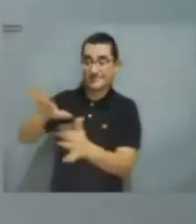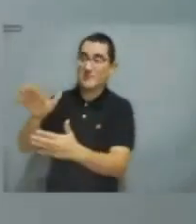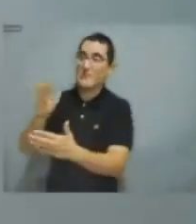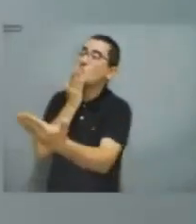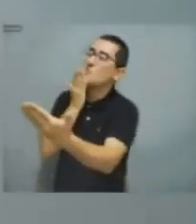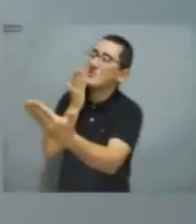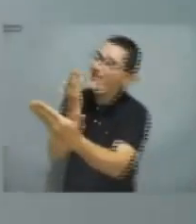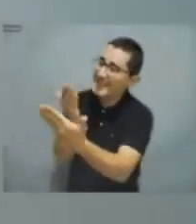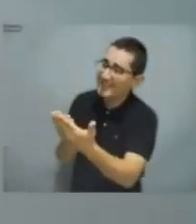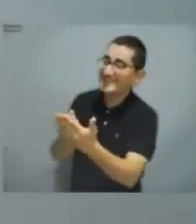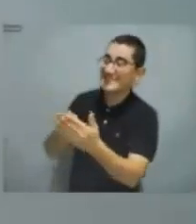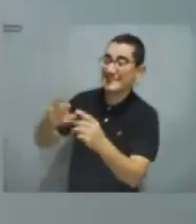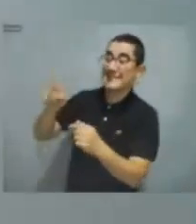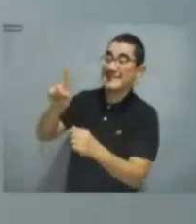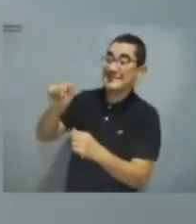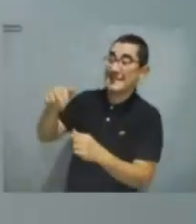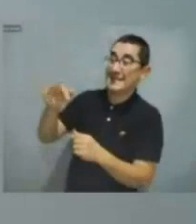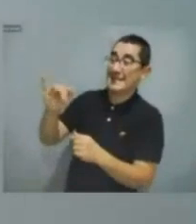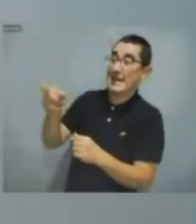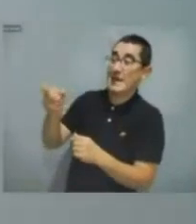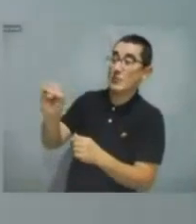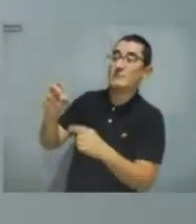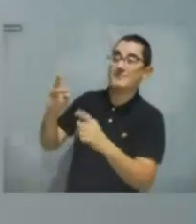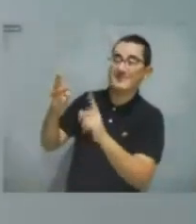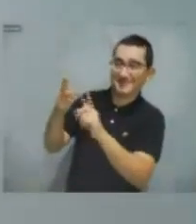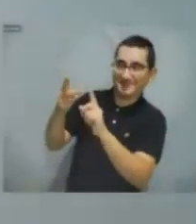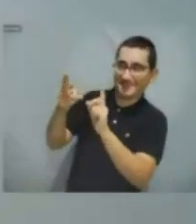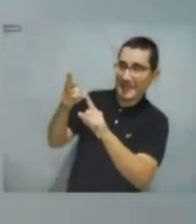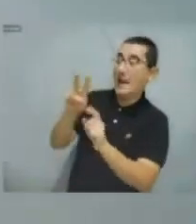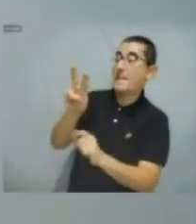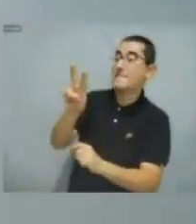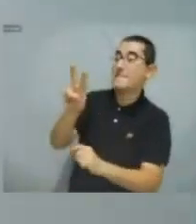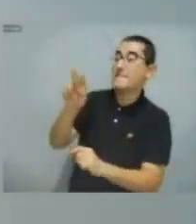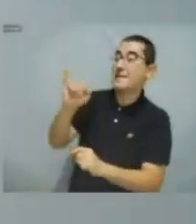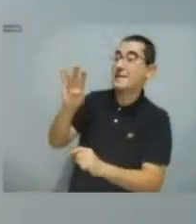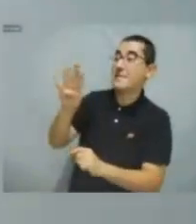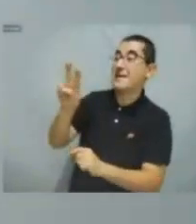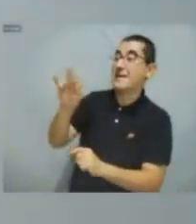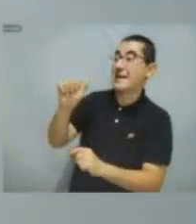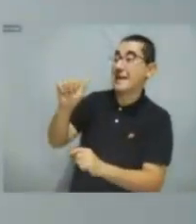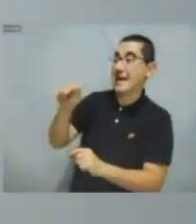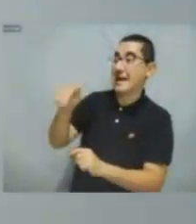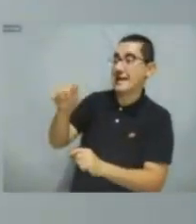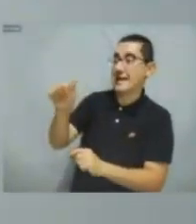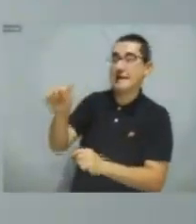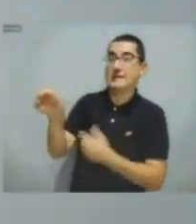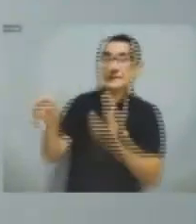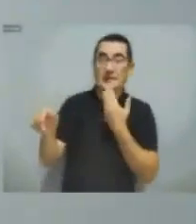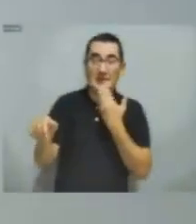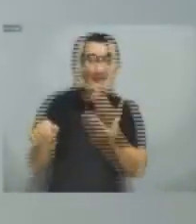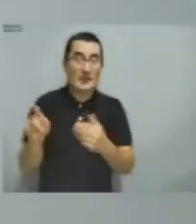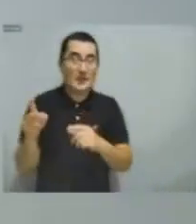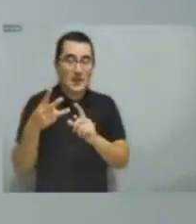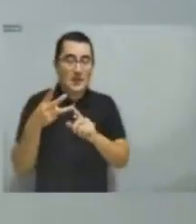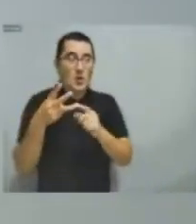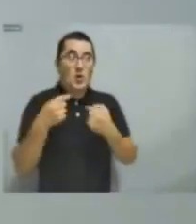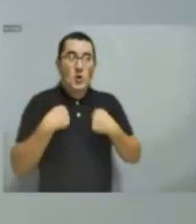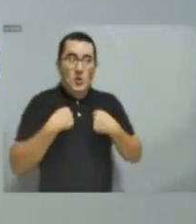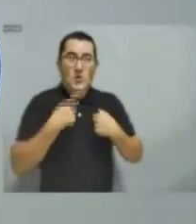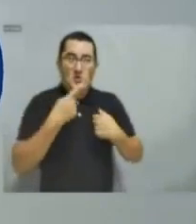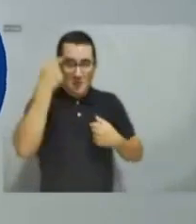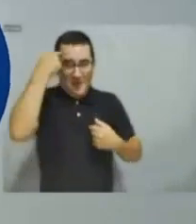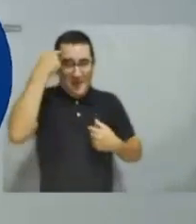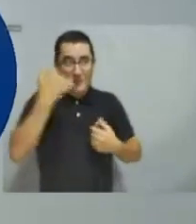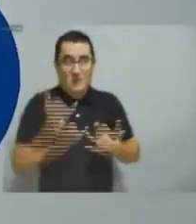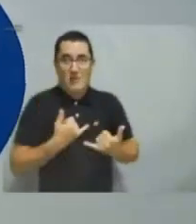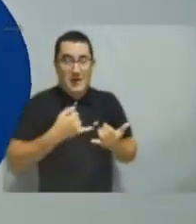I have to insist that these panels, I find this great and this one, were not